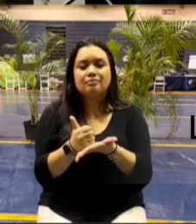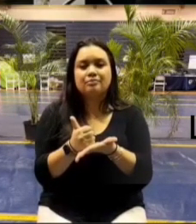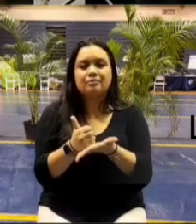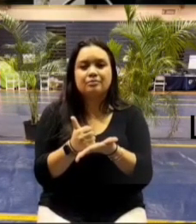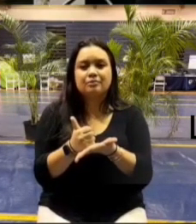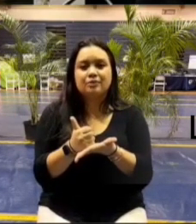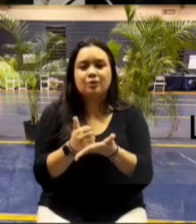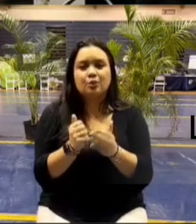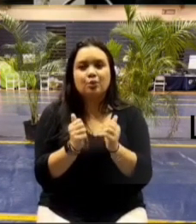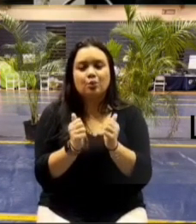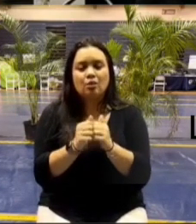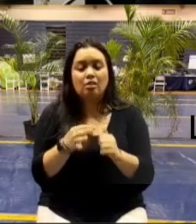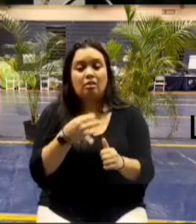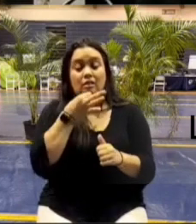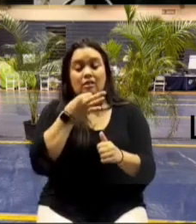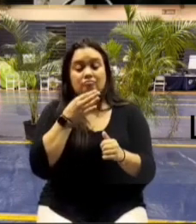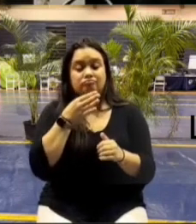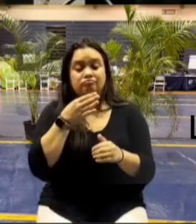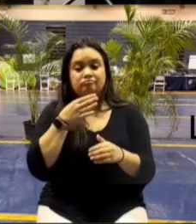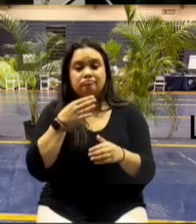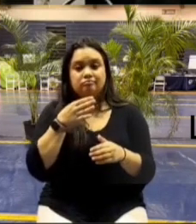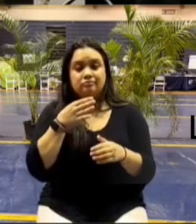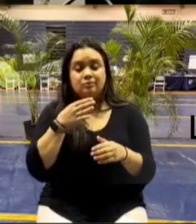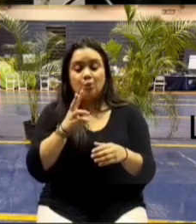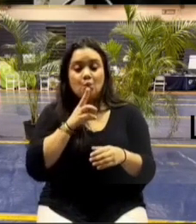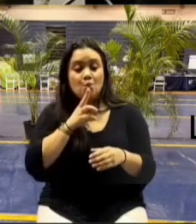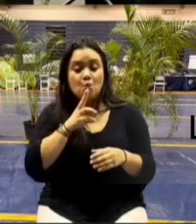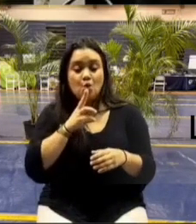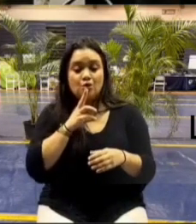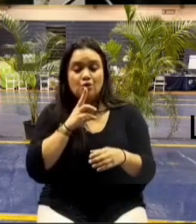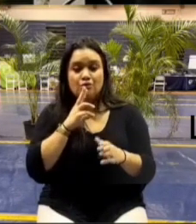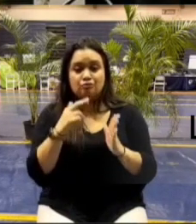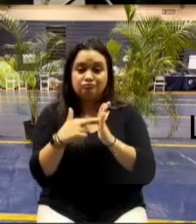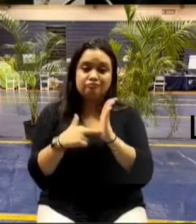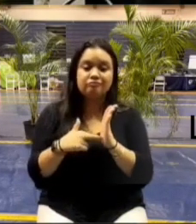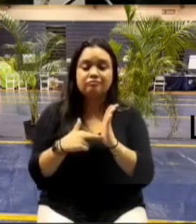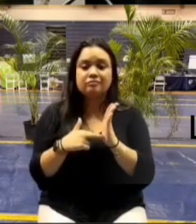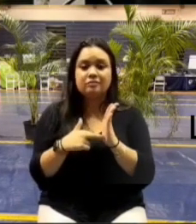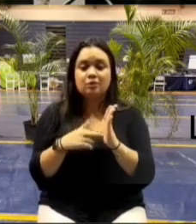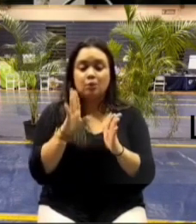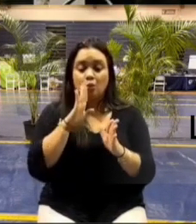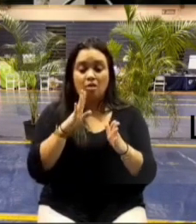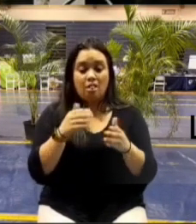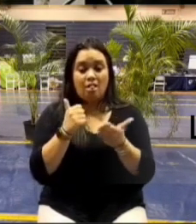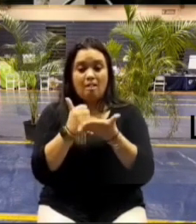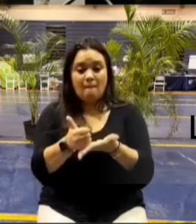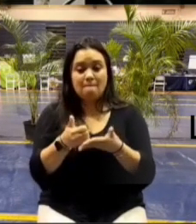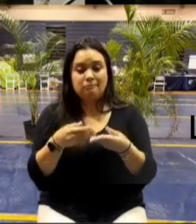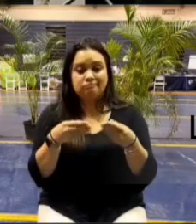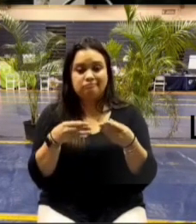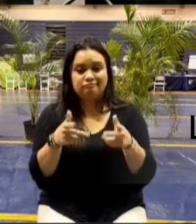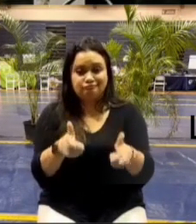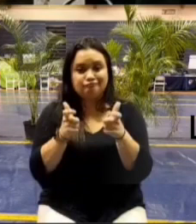with expert in hawaii's water regulations would that help expedite the process